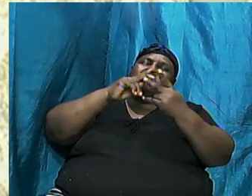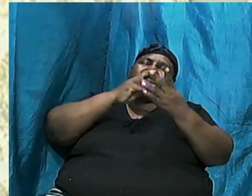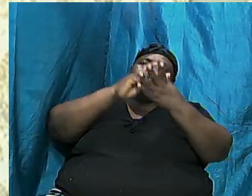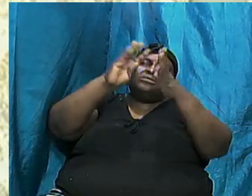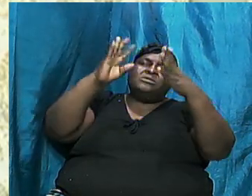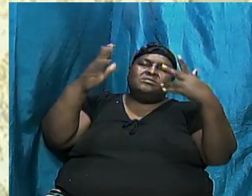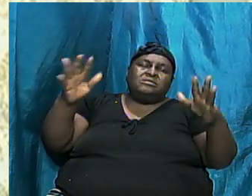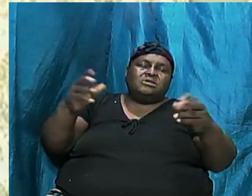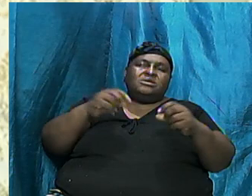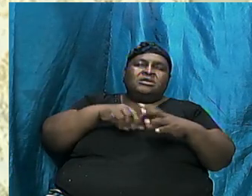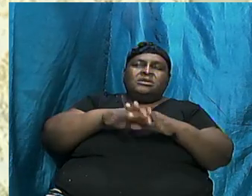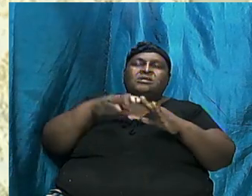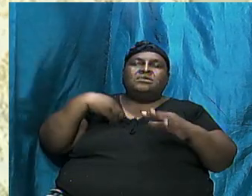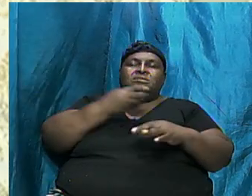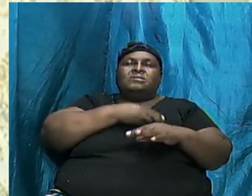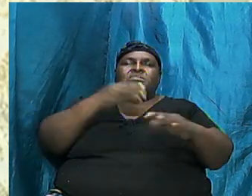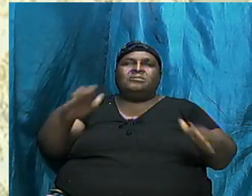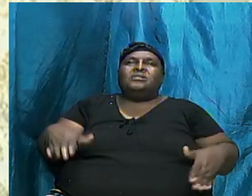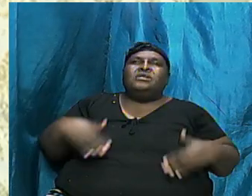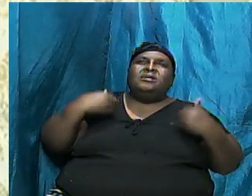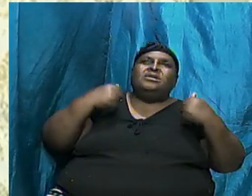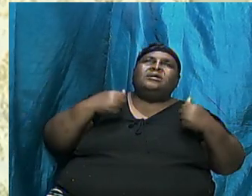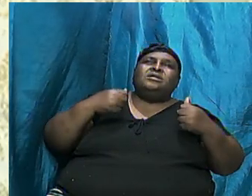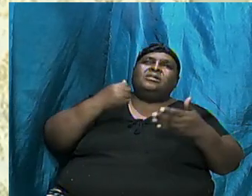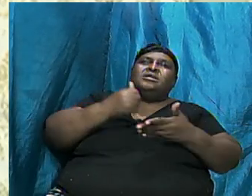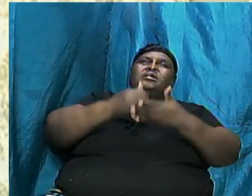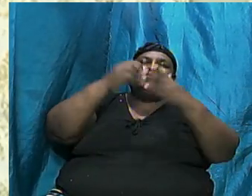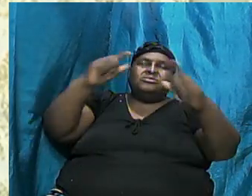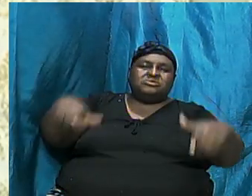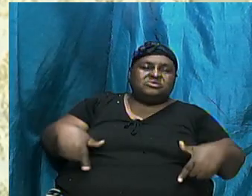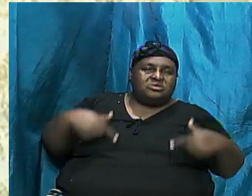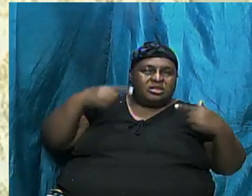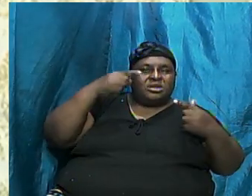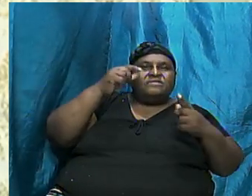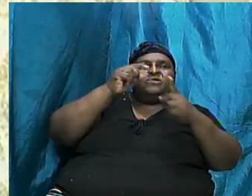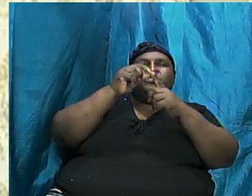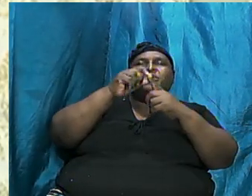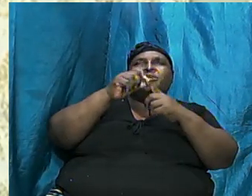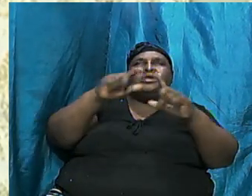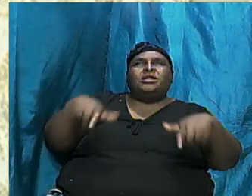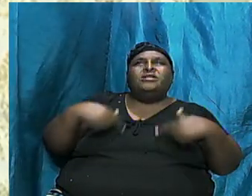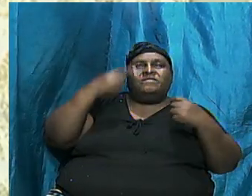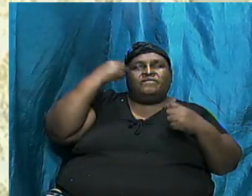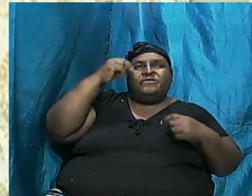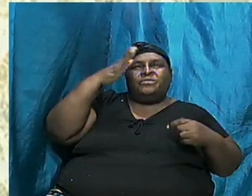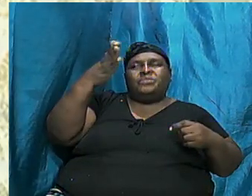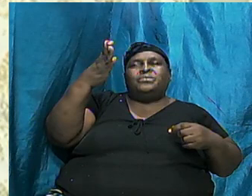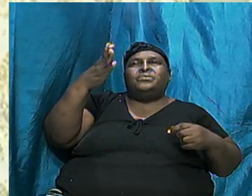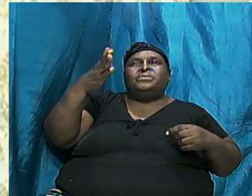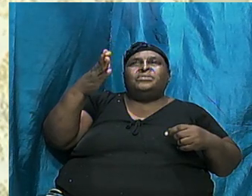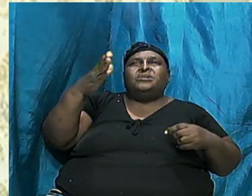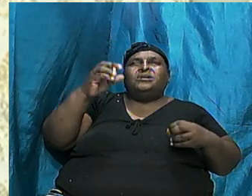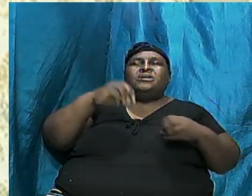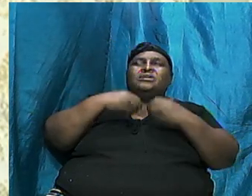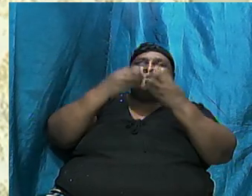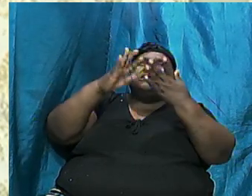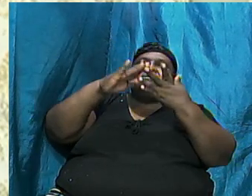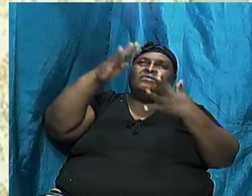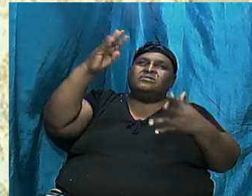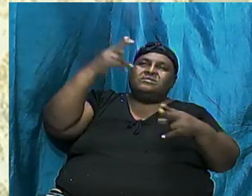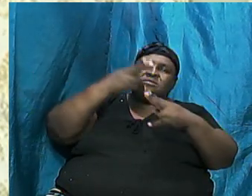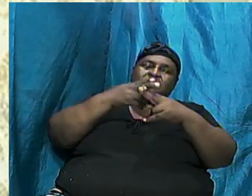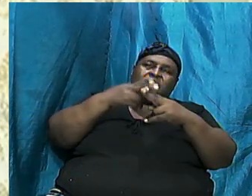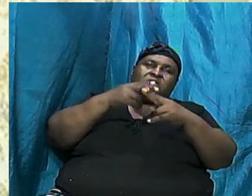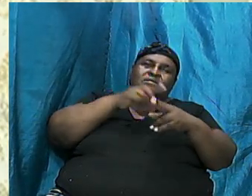Our Lives Help Us To Apply The Word And To Live For You And To Just Give Glory To The